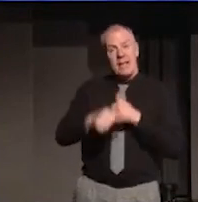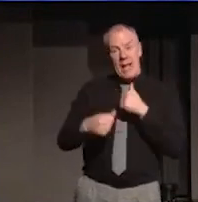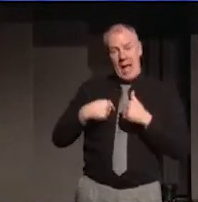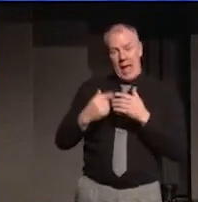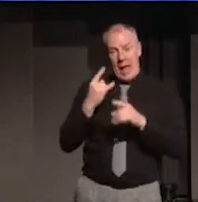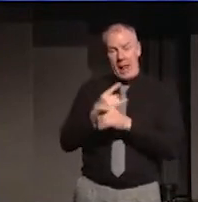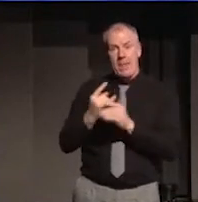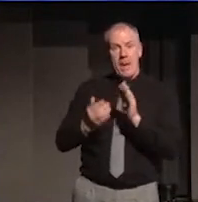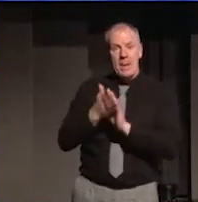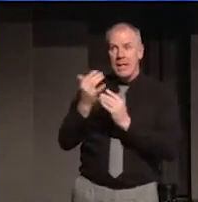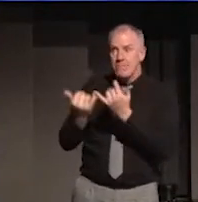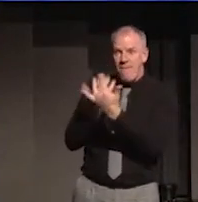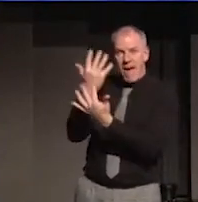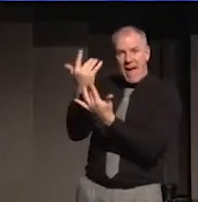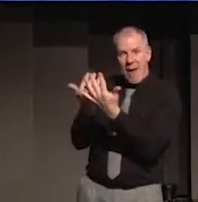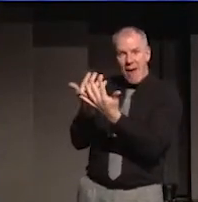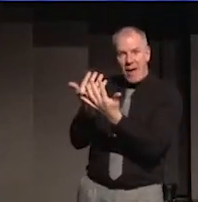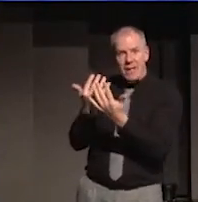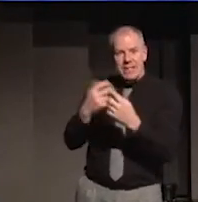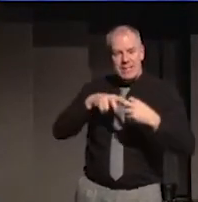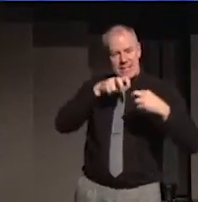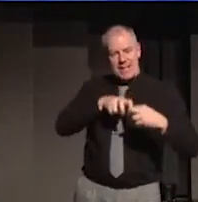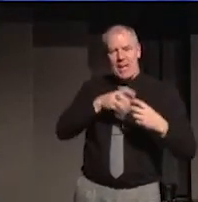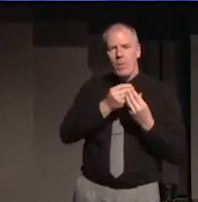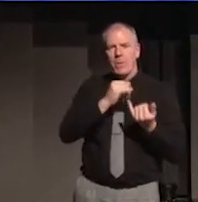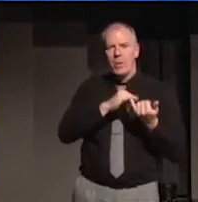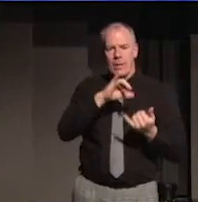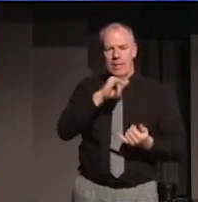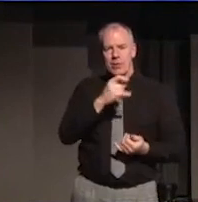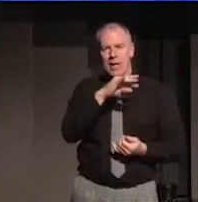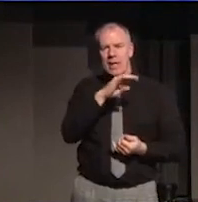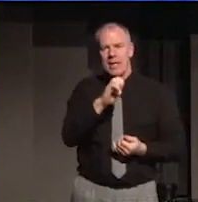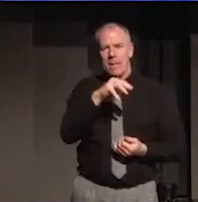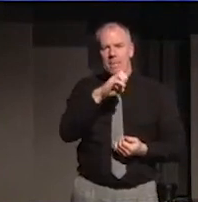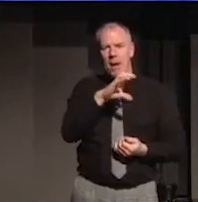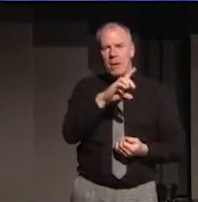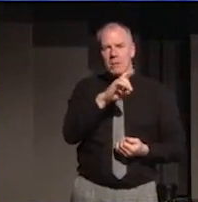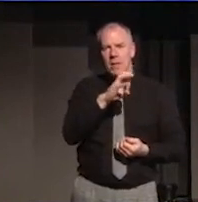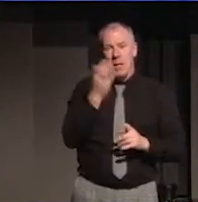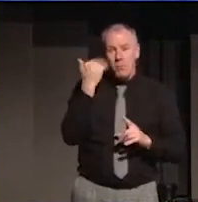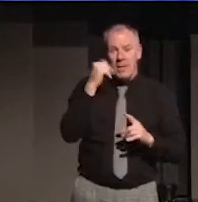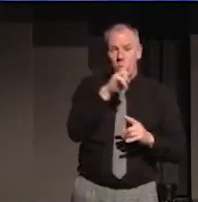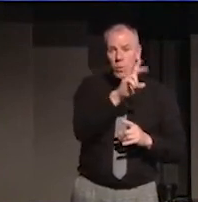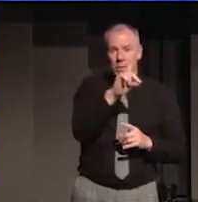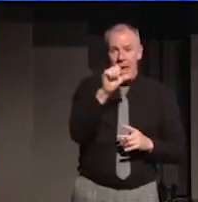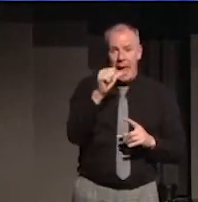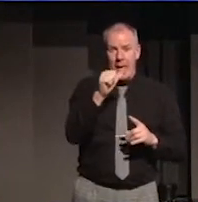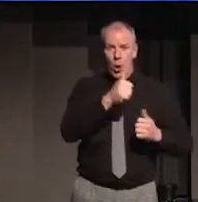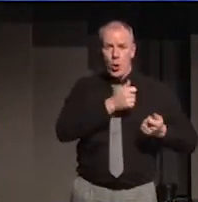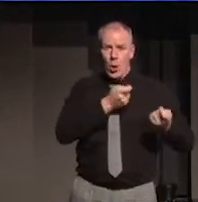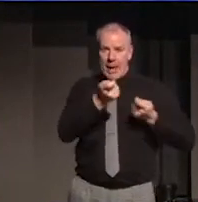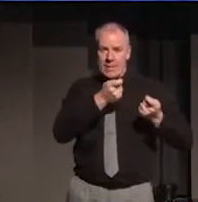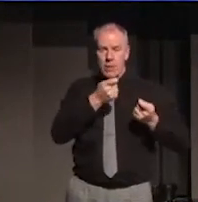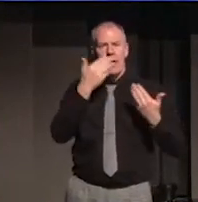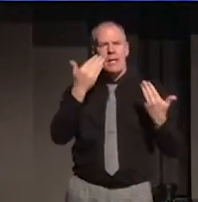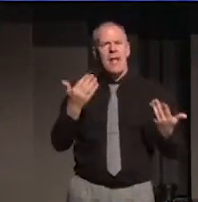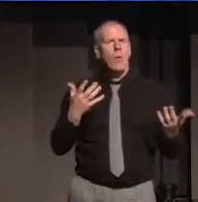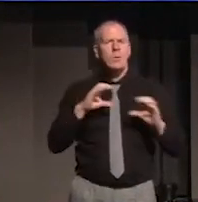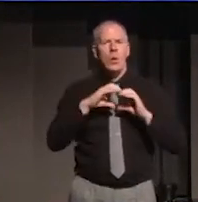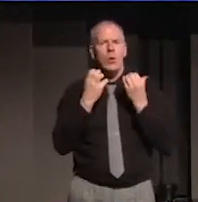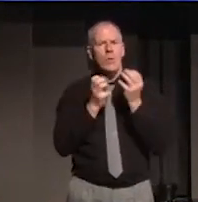bonfire, also sat down with Jackie McDonald. Jackie, of course, is a former UDA commander and now a community worker.